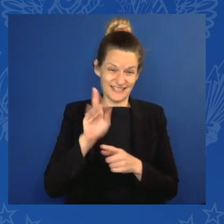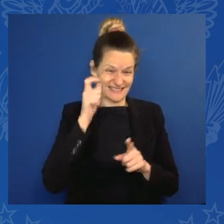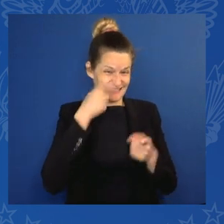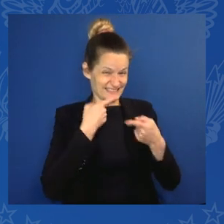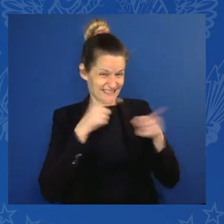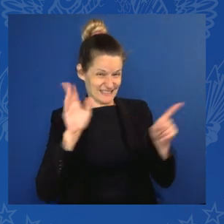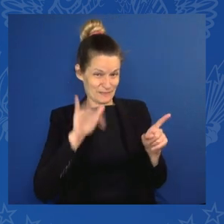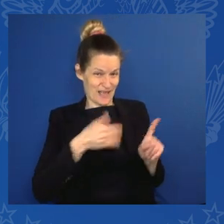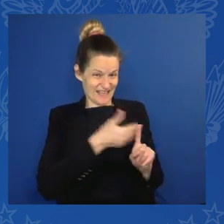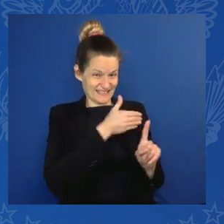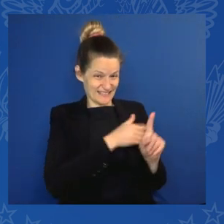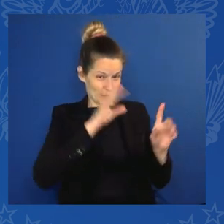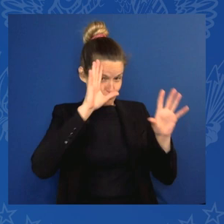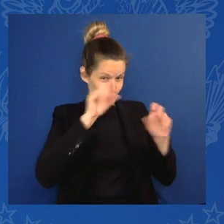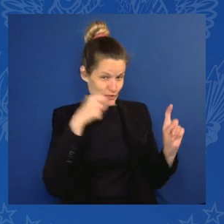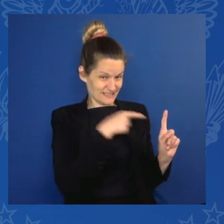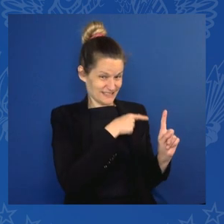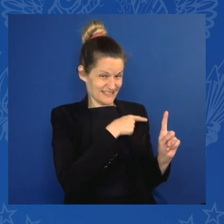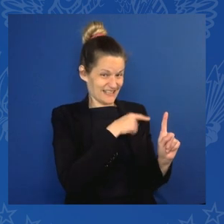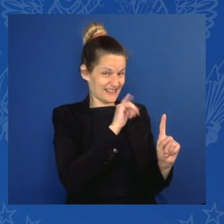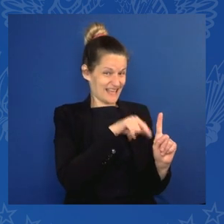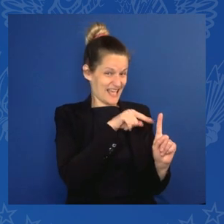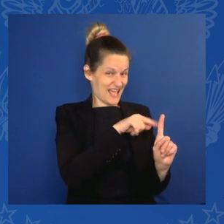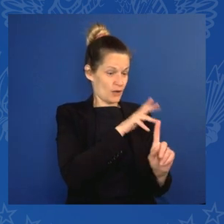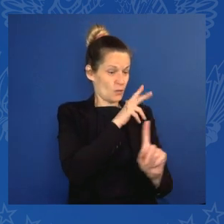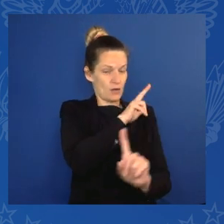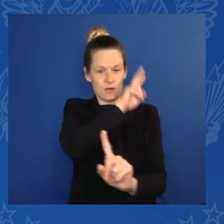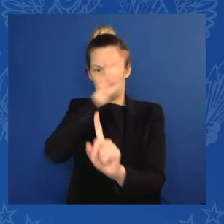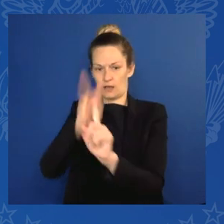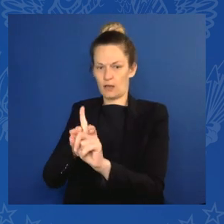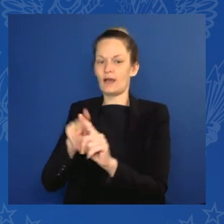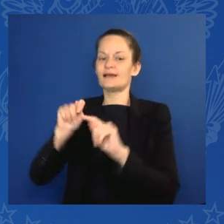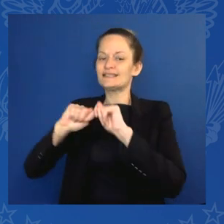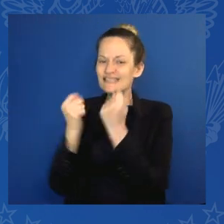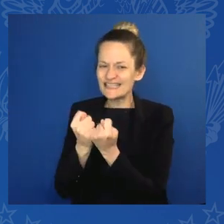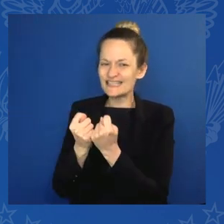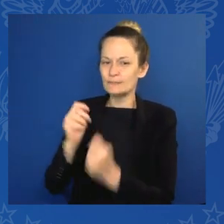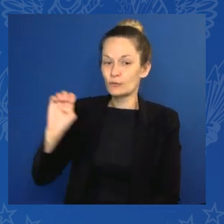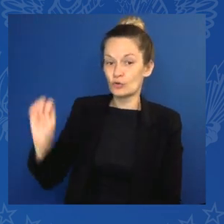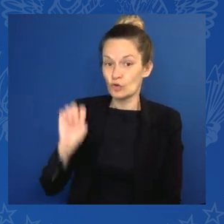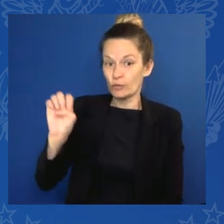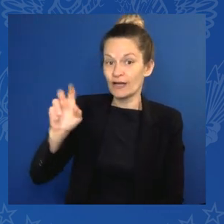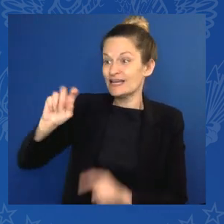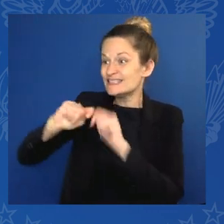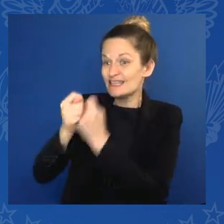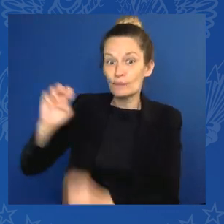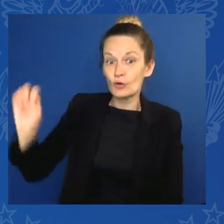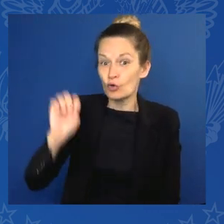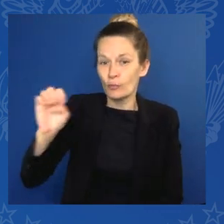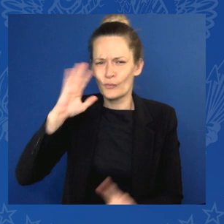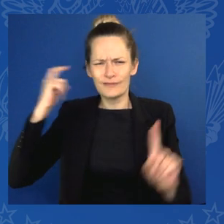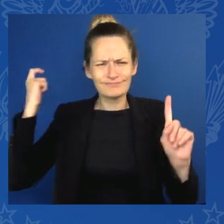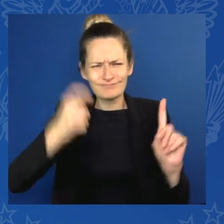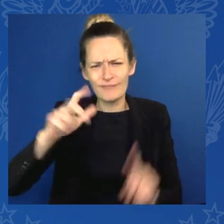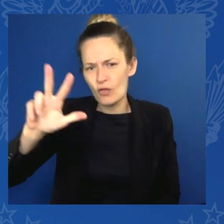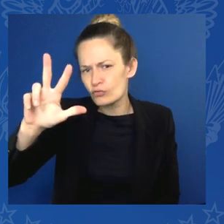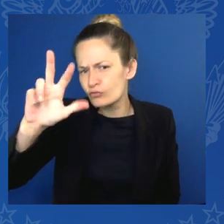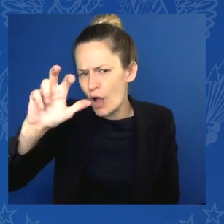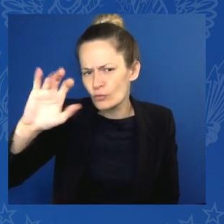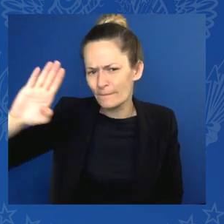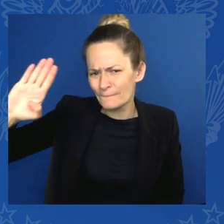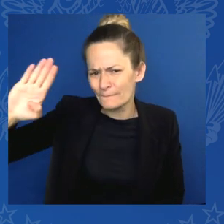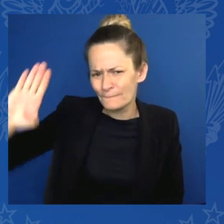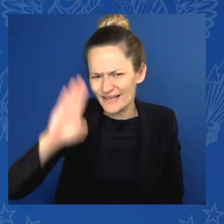Team Europe is mobilizing 300 billion euros till 2027 over the next seven years